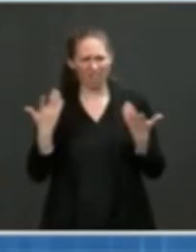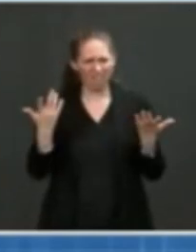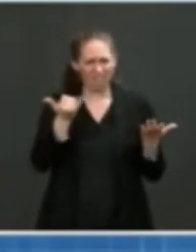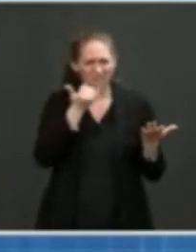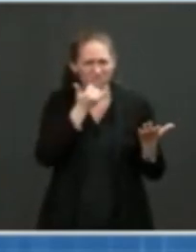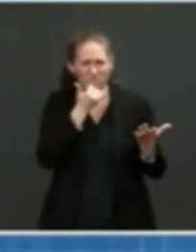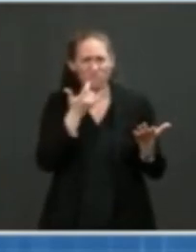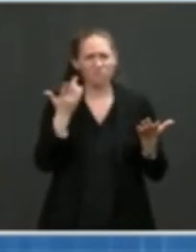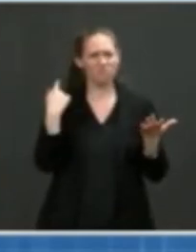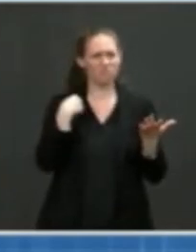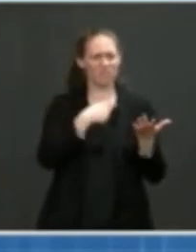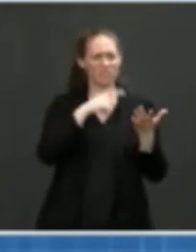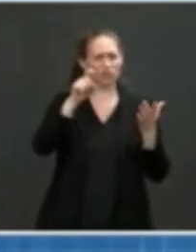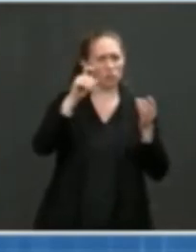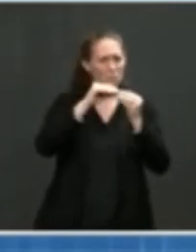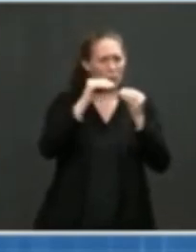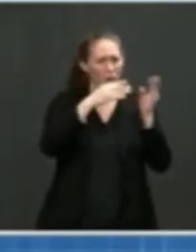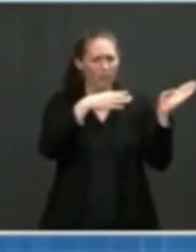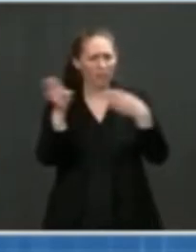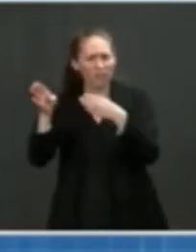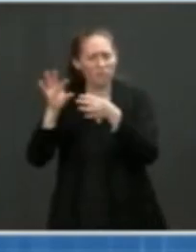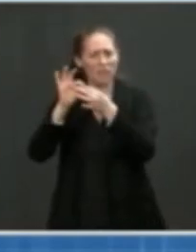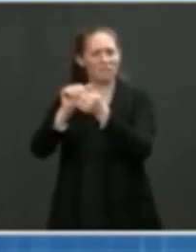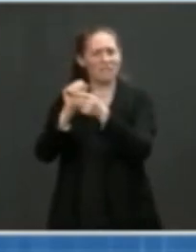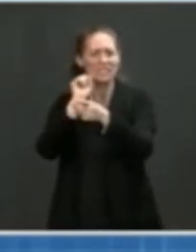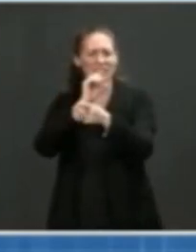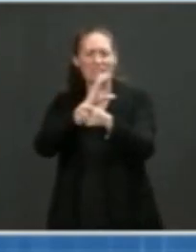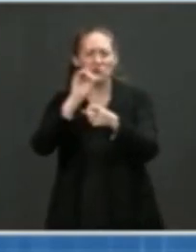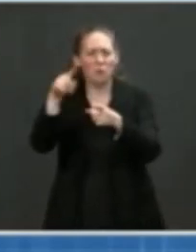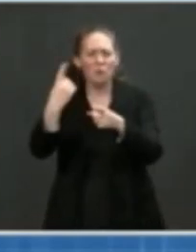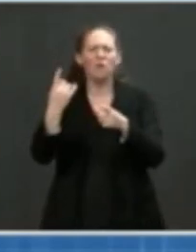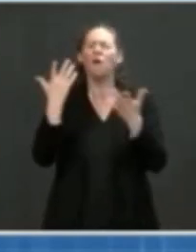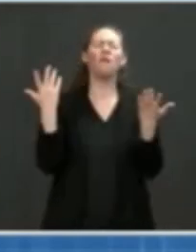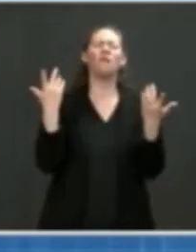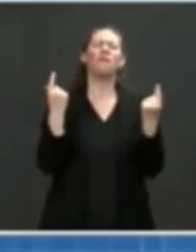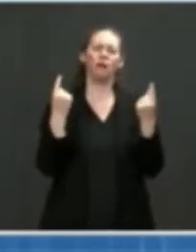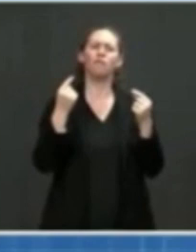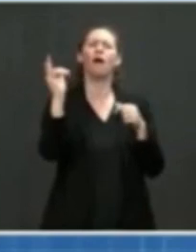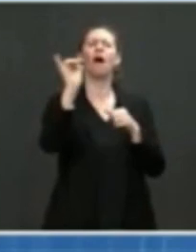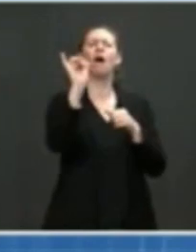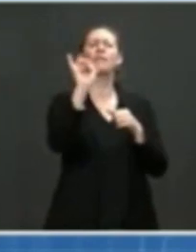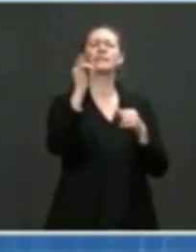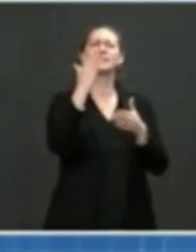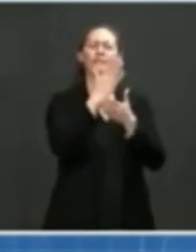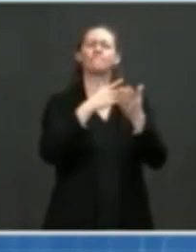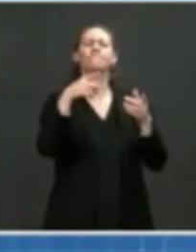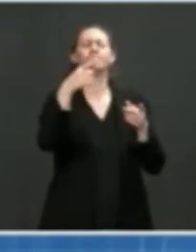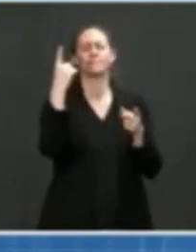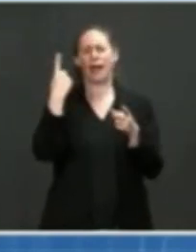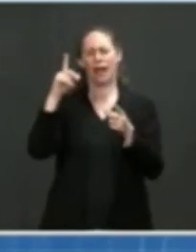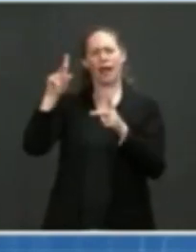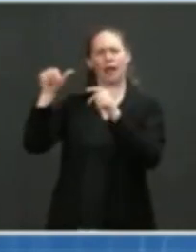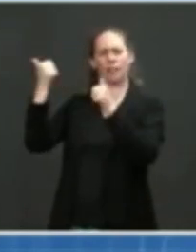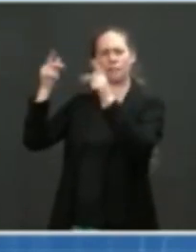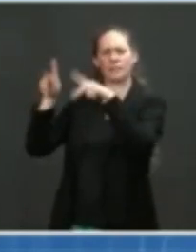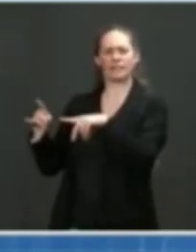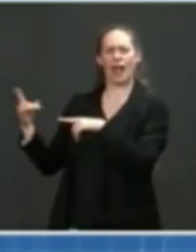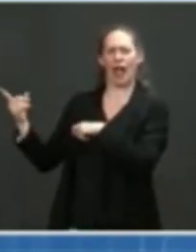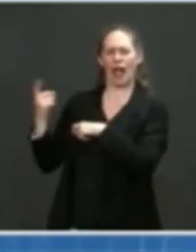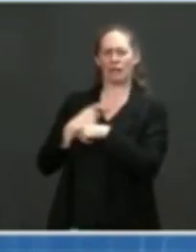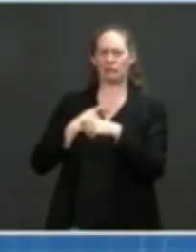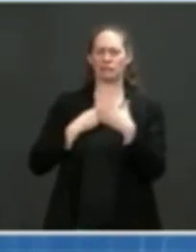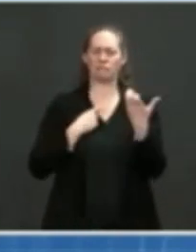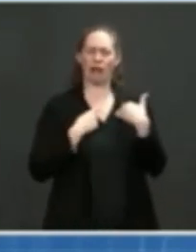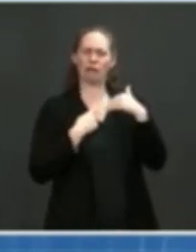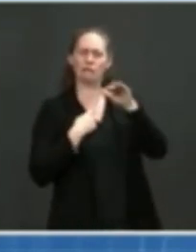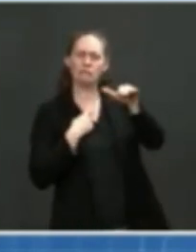first. And I know you said one question, but a colleague asked me to ask about Robert Redfield's comments this morning that he believes that